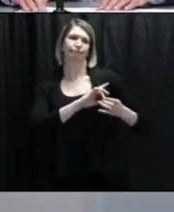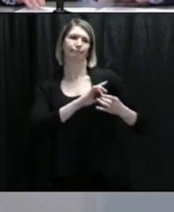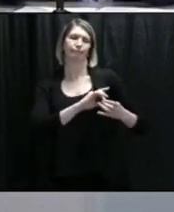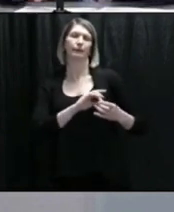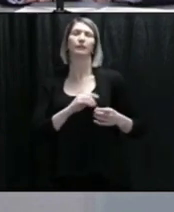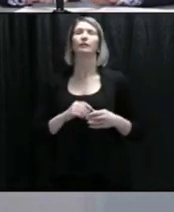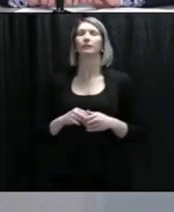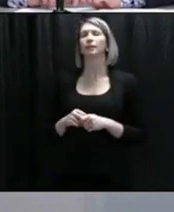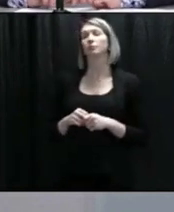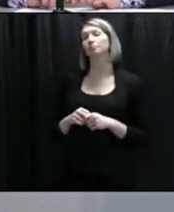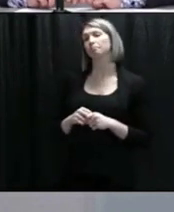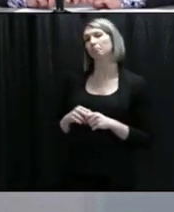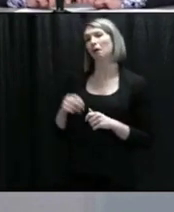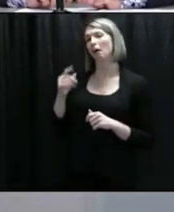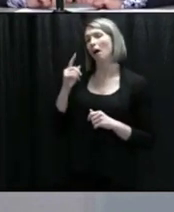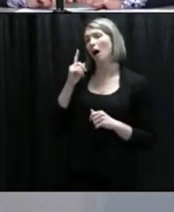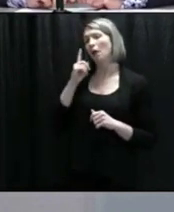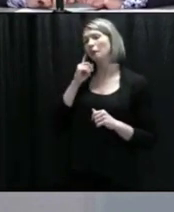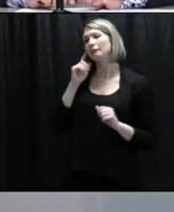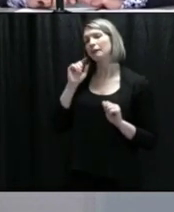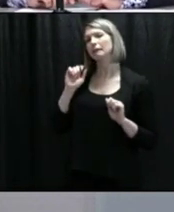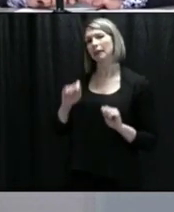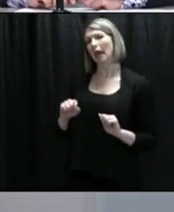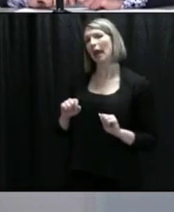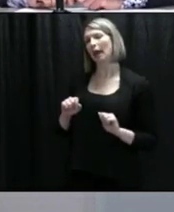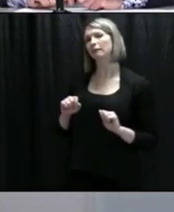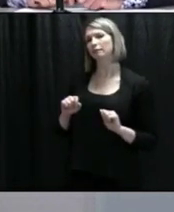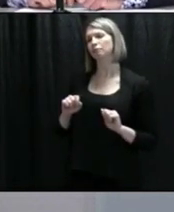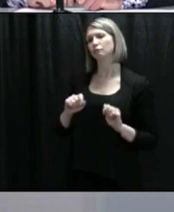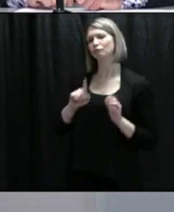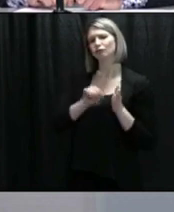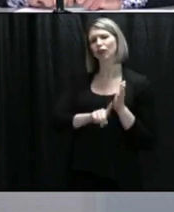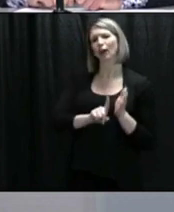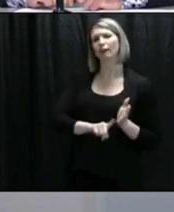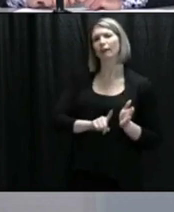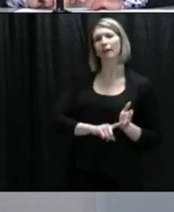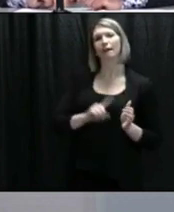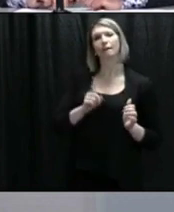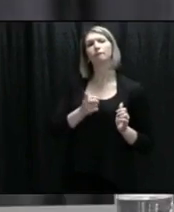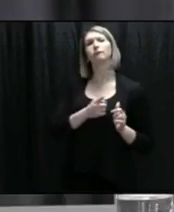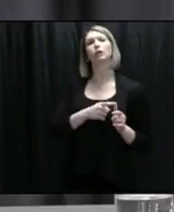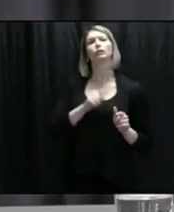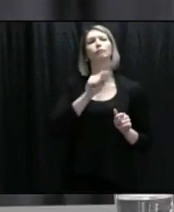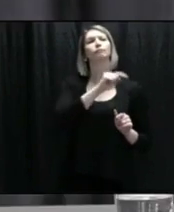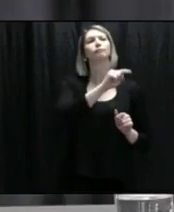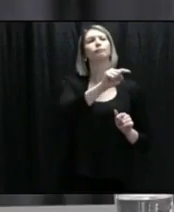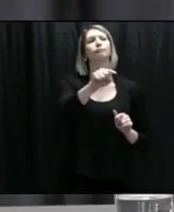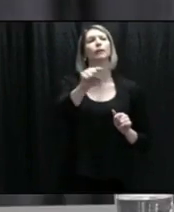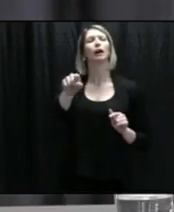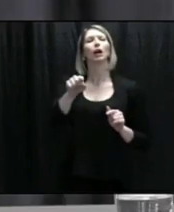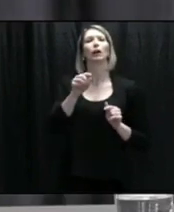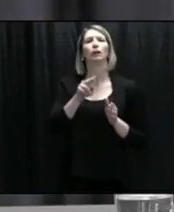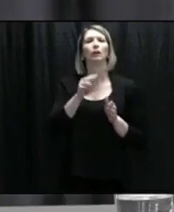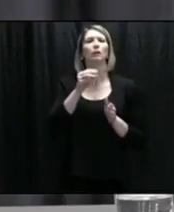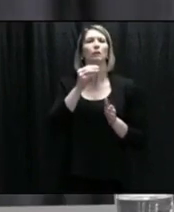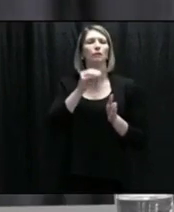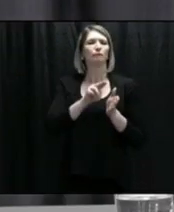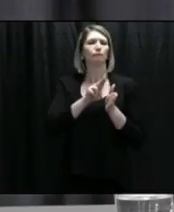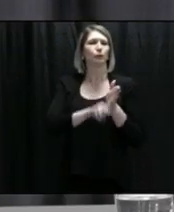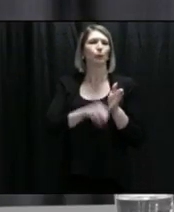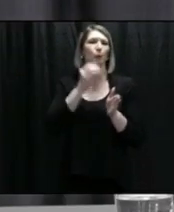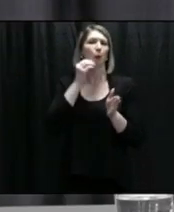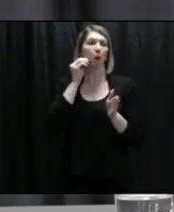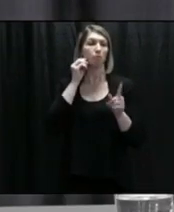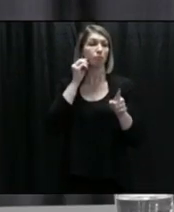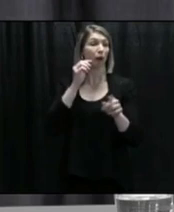I would actually have to check with the facilities across the province to see what their various states of readiness is. But that's